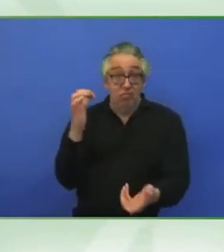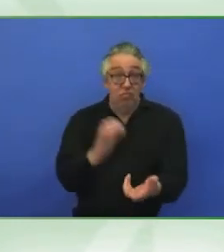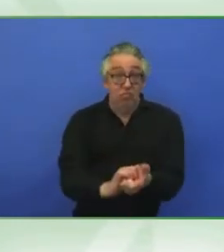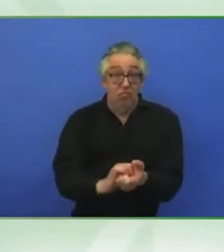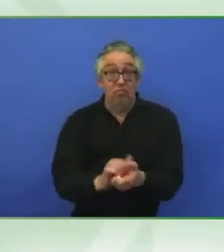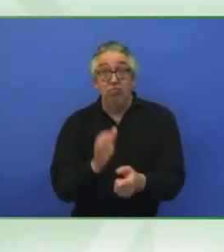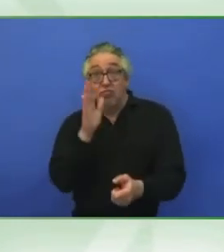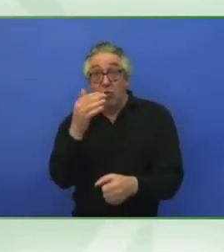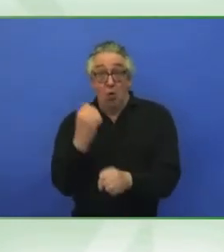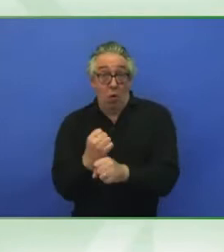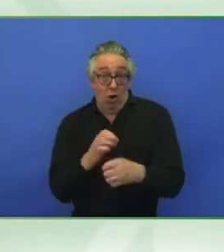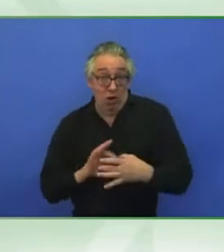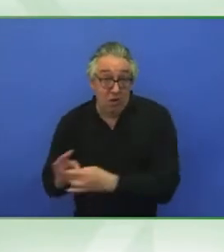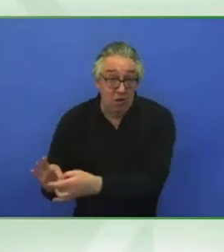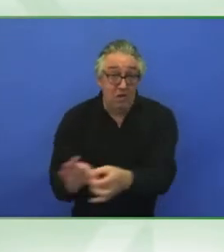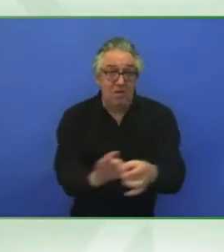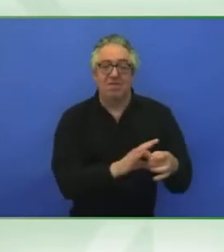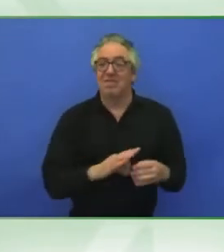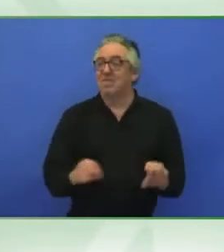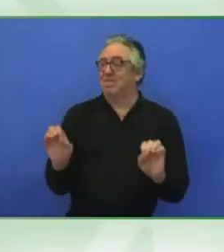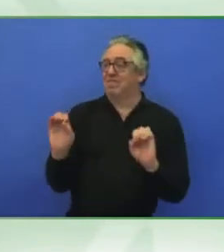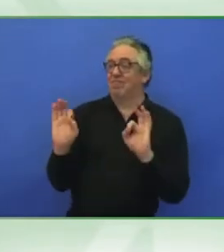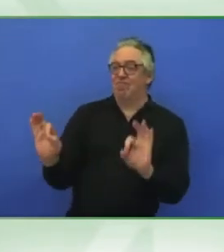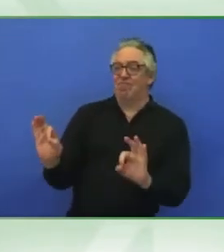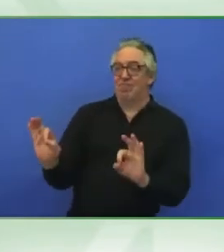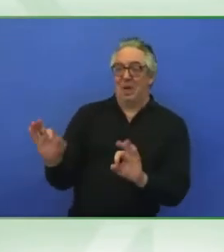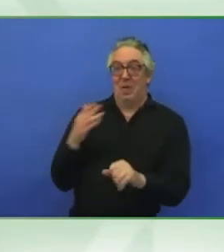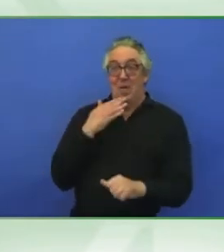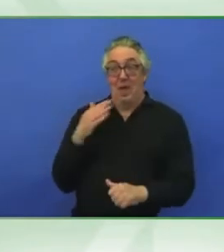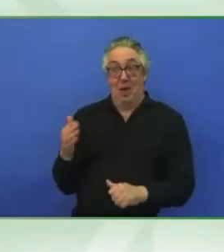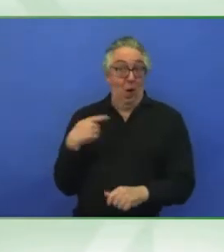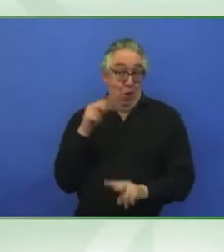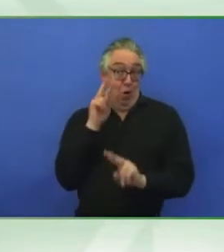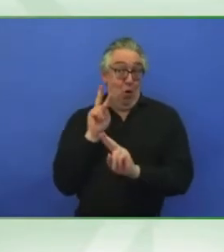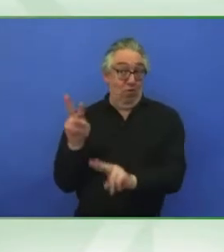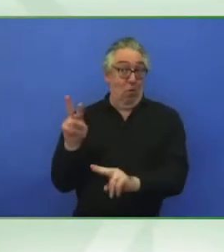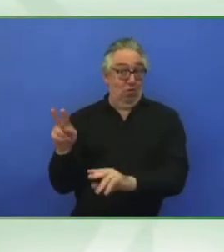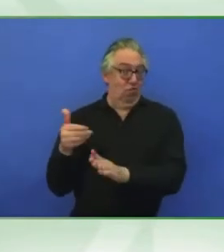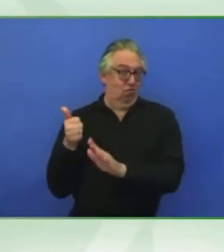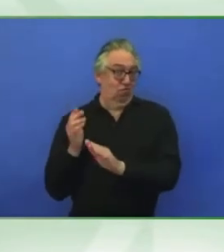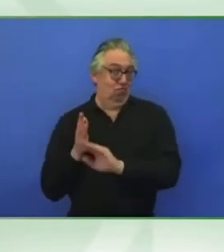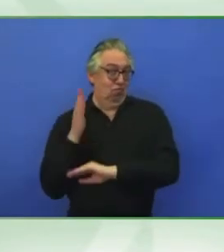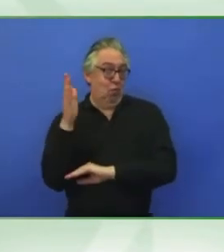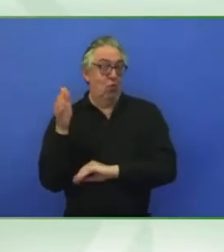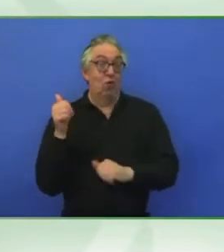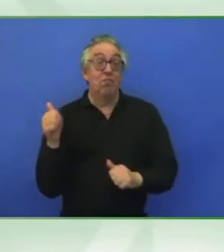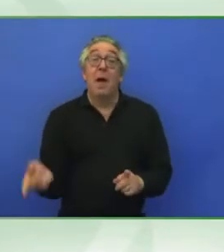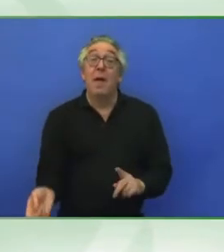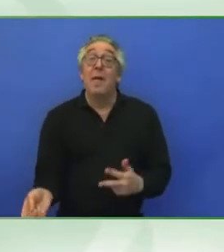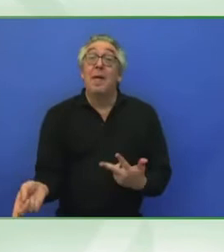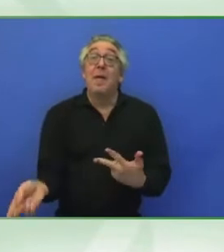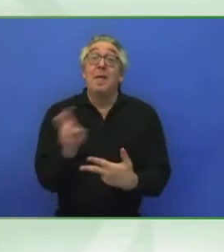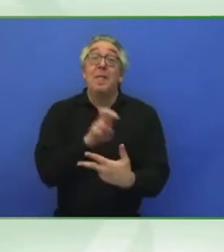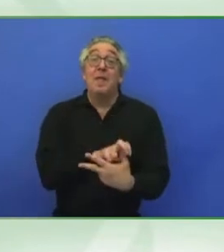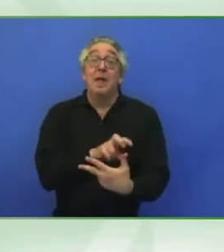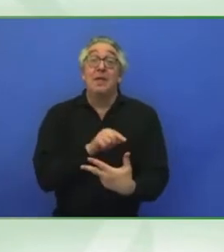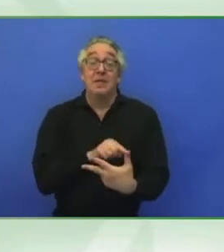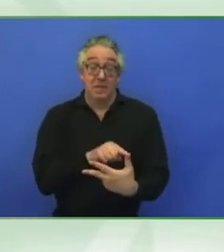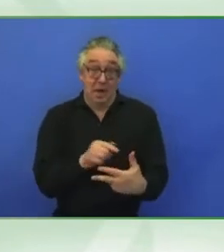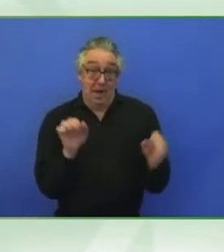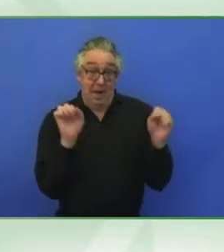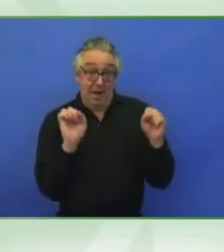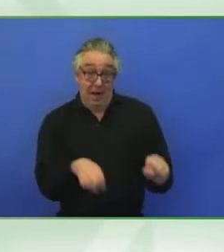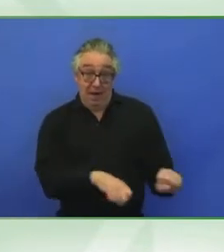Excellent, Fatma. Thank you. And we look forward to your bright future, too. Next, colleagues, are we able to get Xiaorong on?